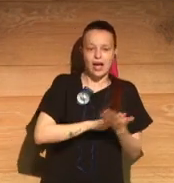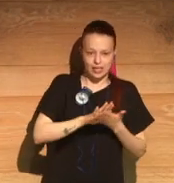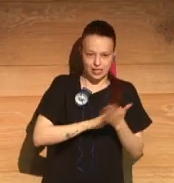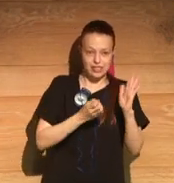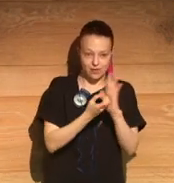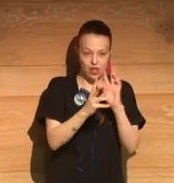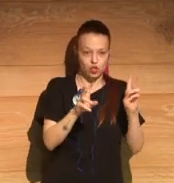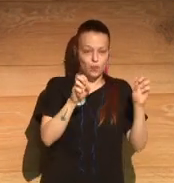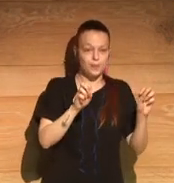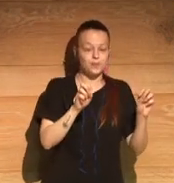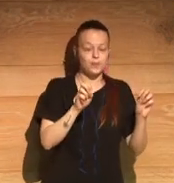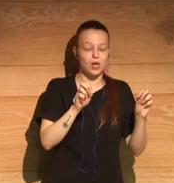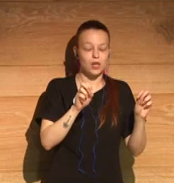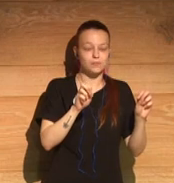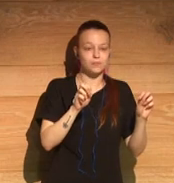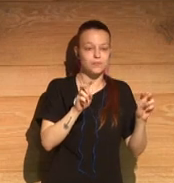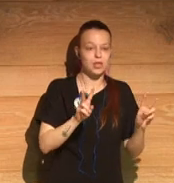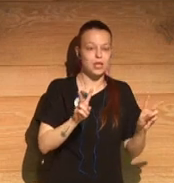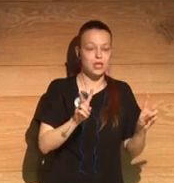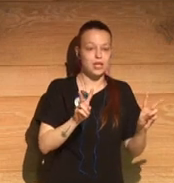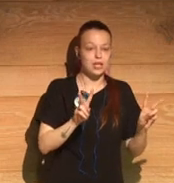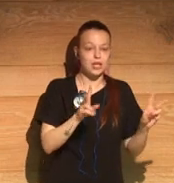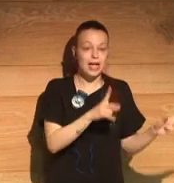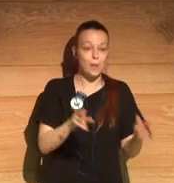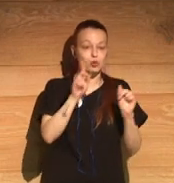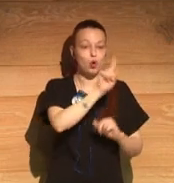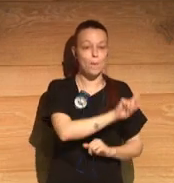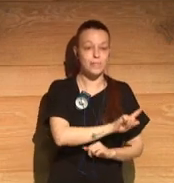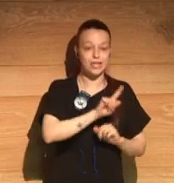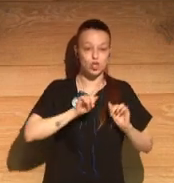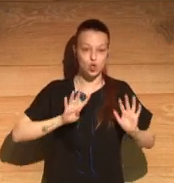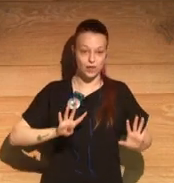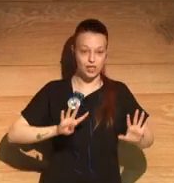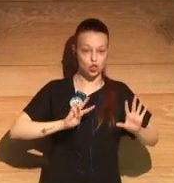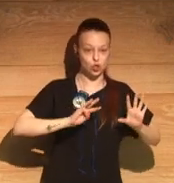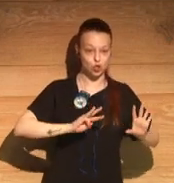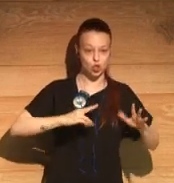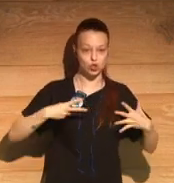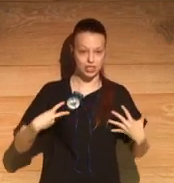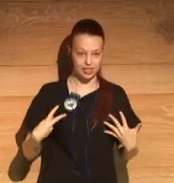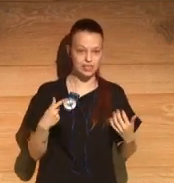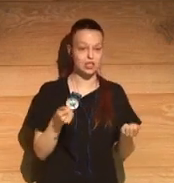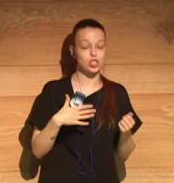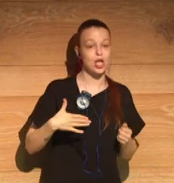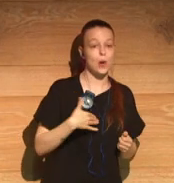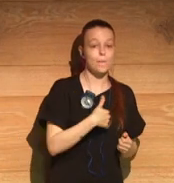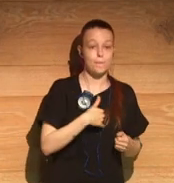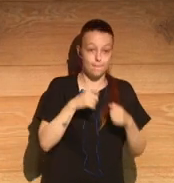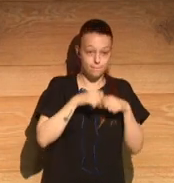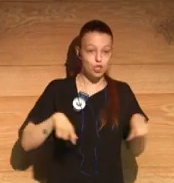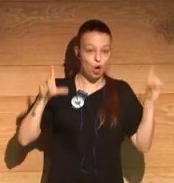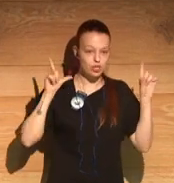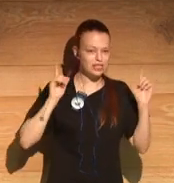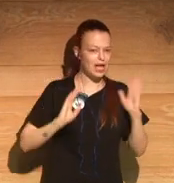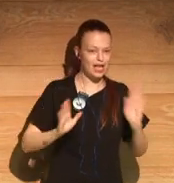which is the chapter from 1987 in which Cyril, at his happiest